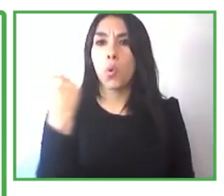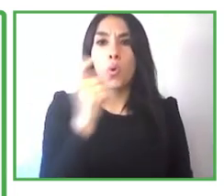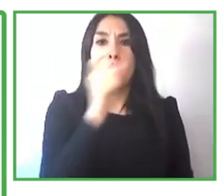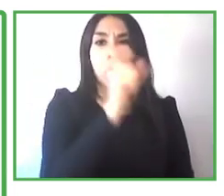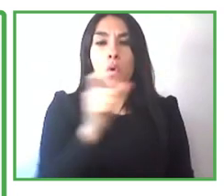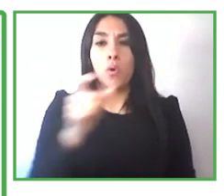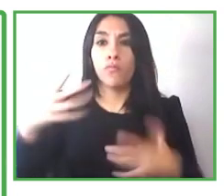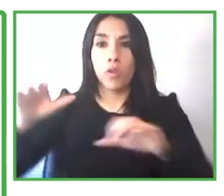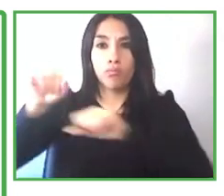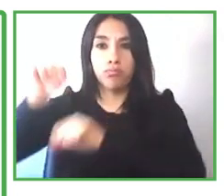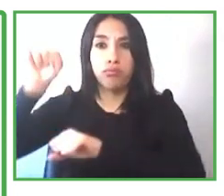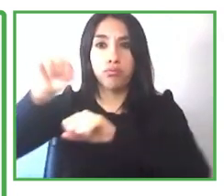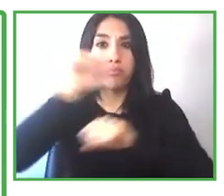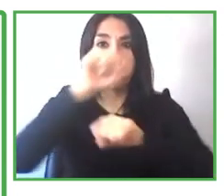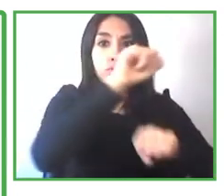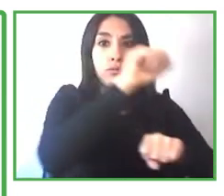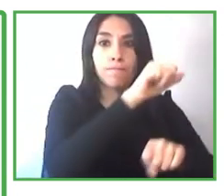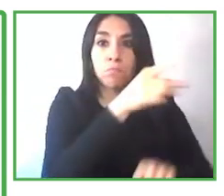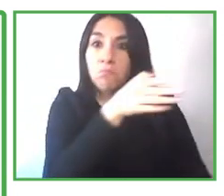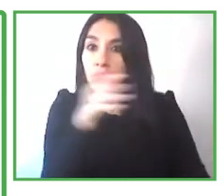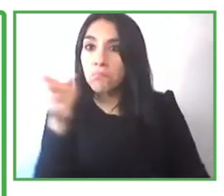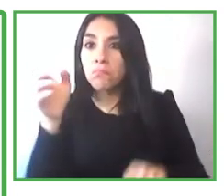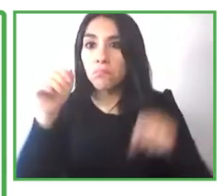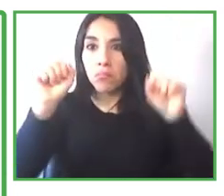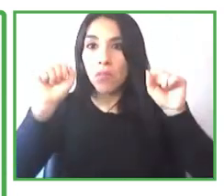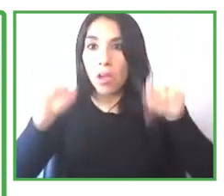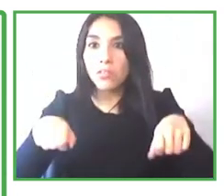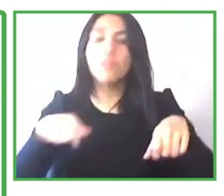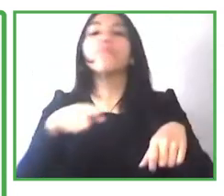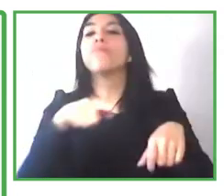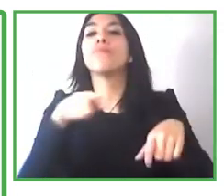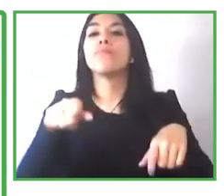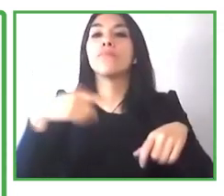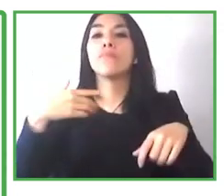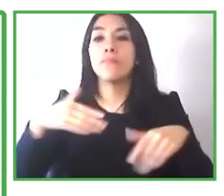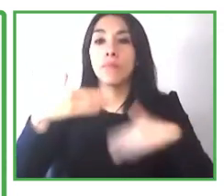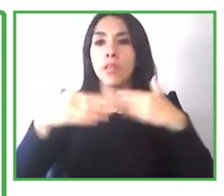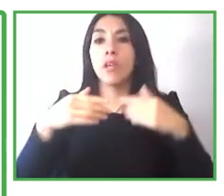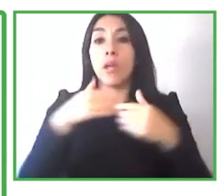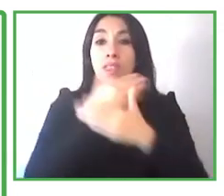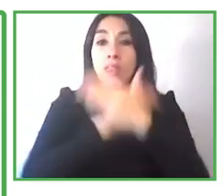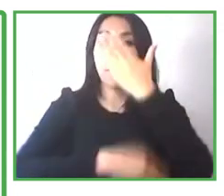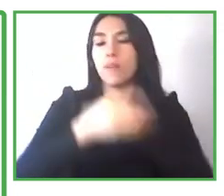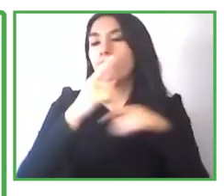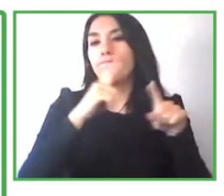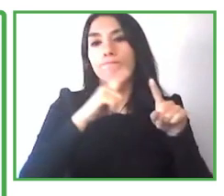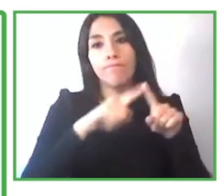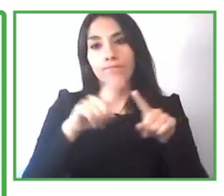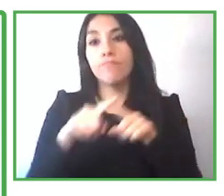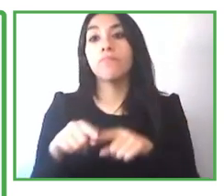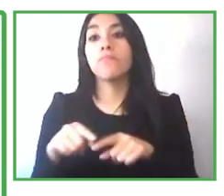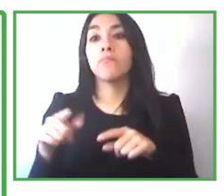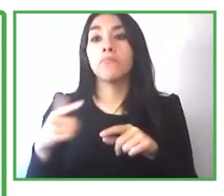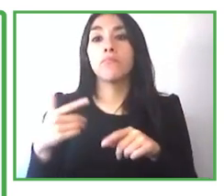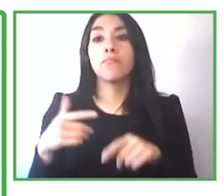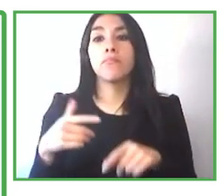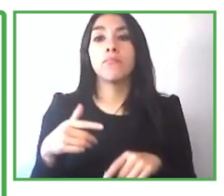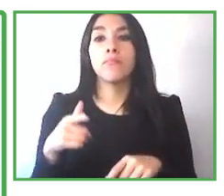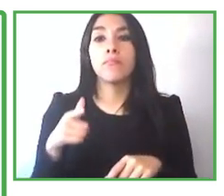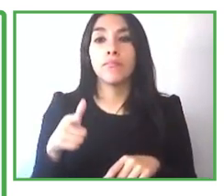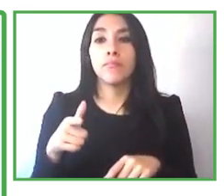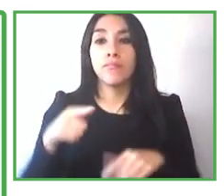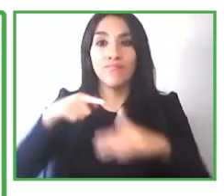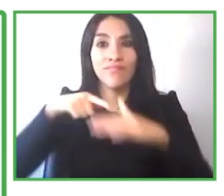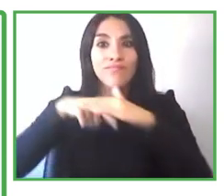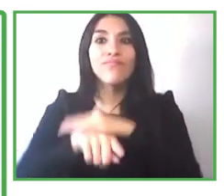uh wonderful about this is that they have been matched into a role that suits their particular skills so the inclusive policies